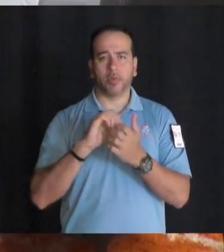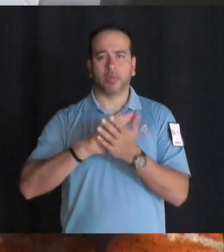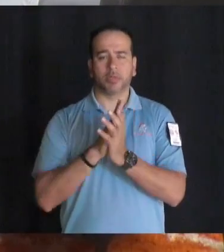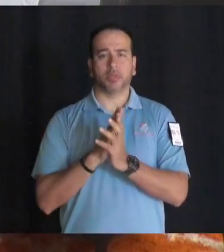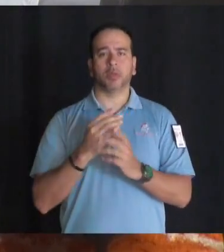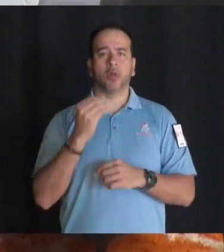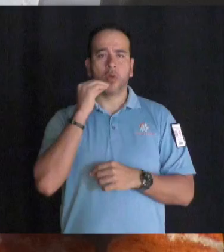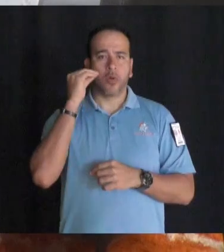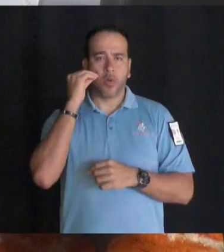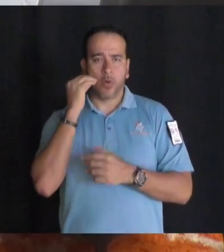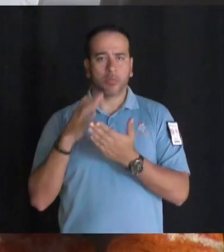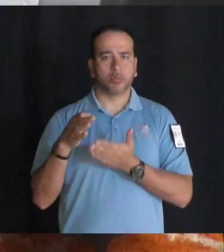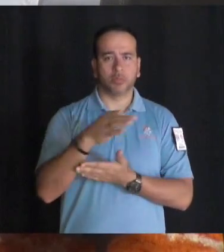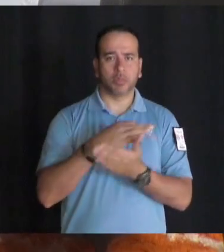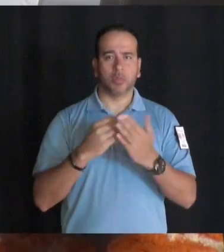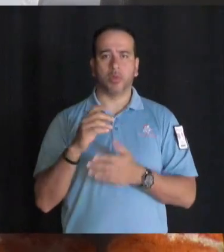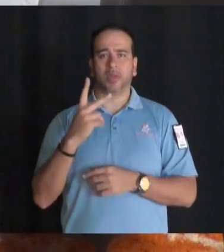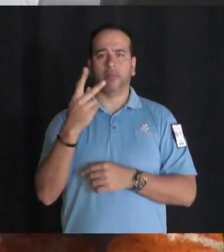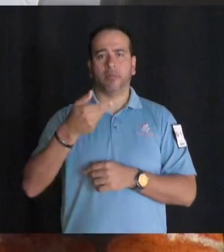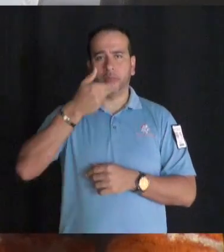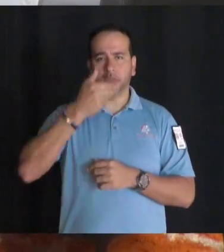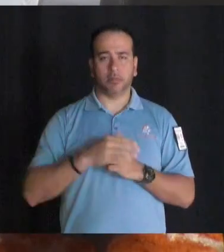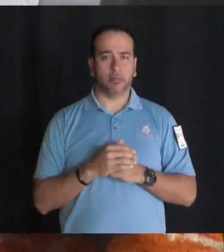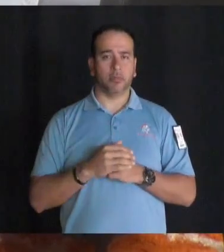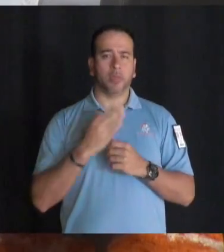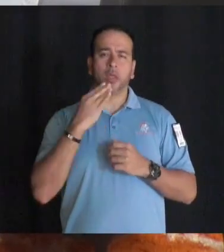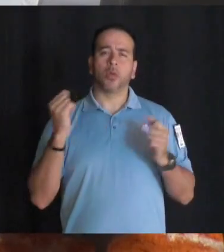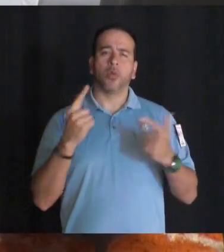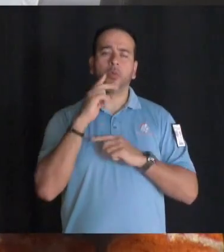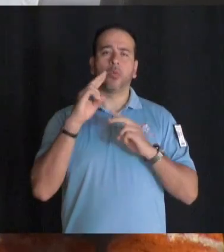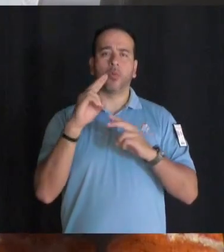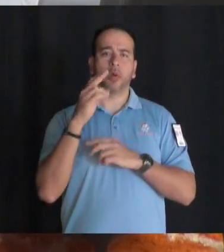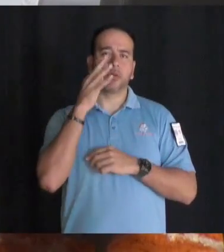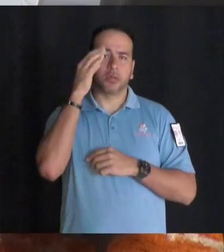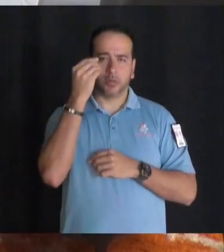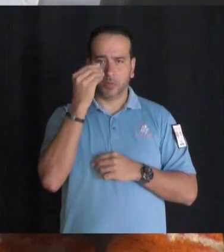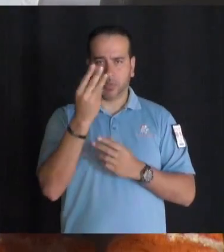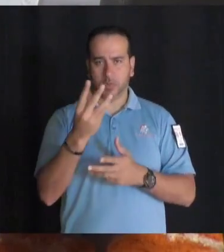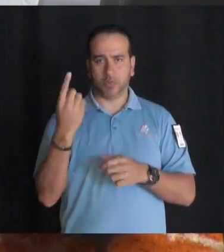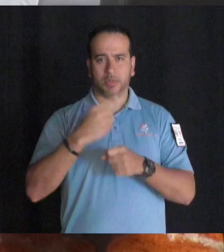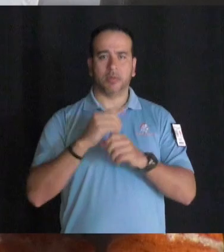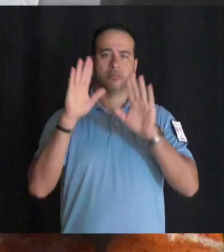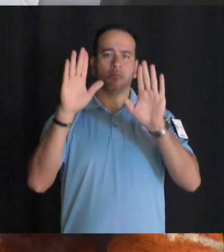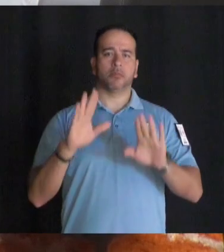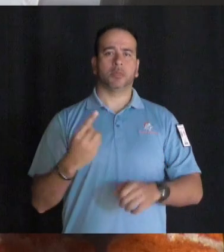homemade cheese or pepperoni pizza. Thank you everyone for watching Brave TV News, and have a great day, Braves.